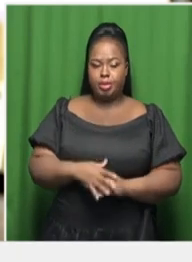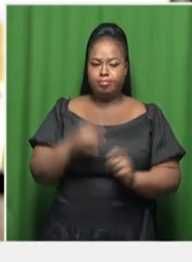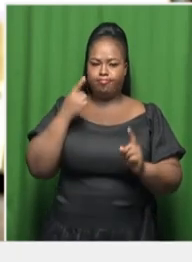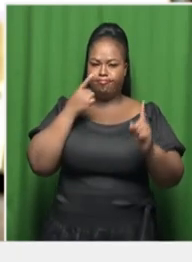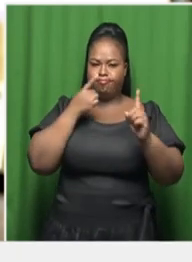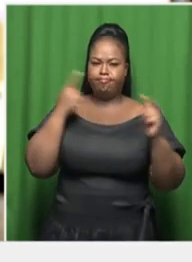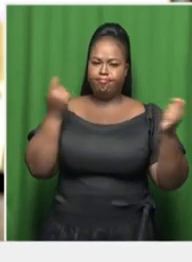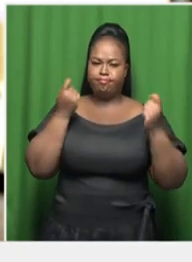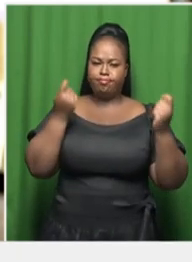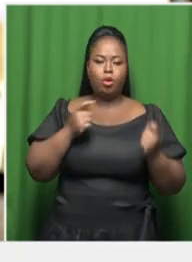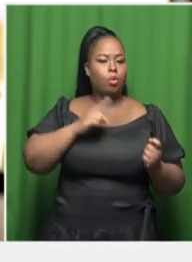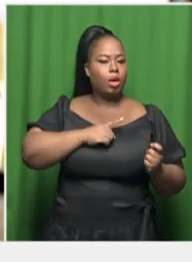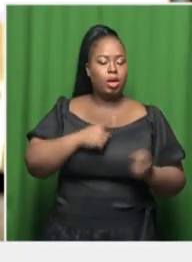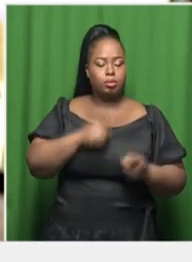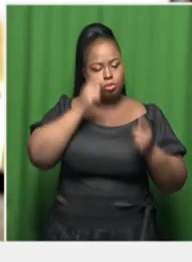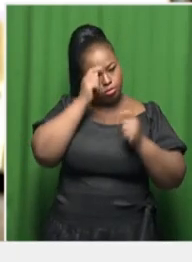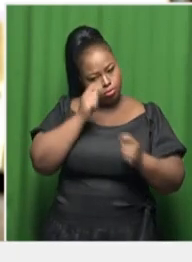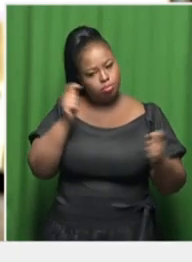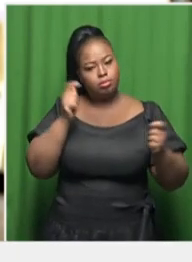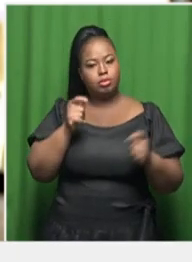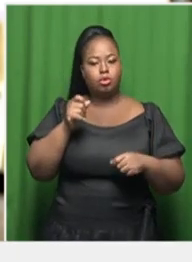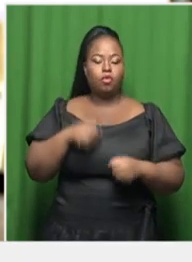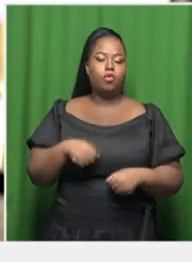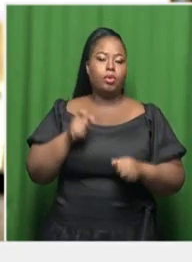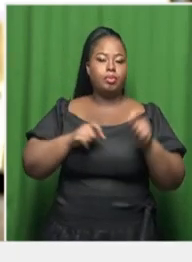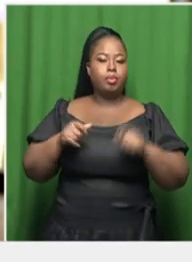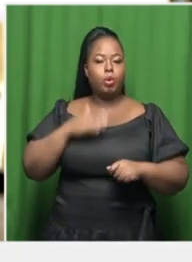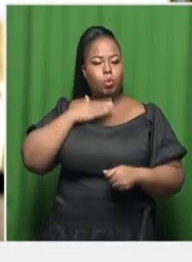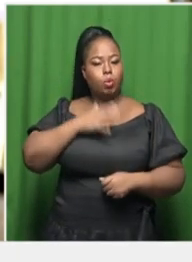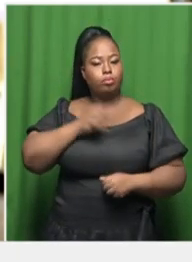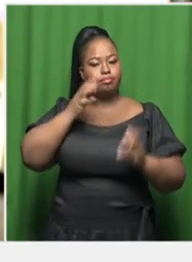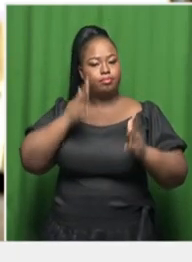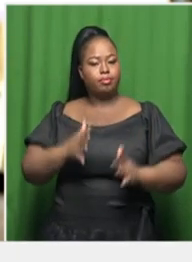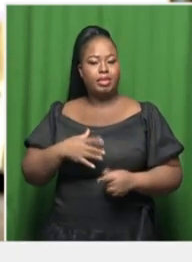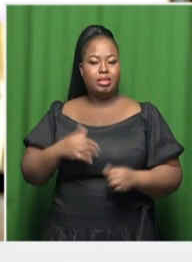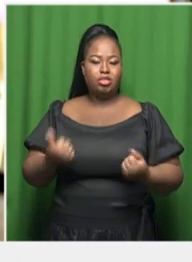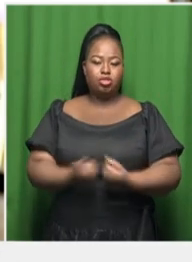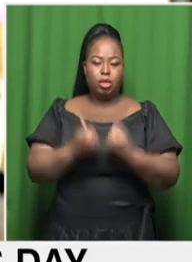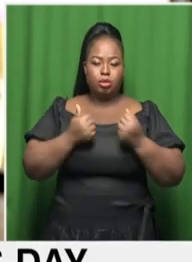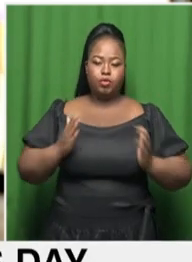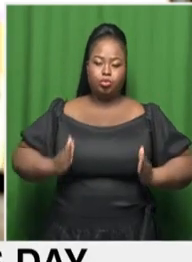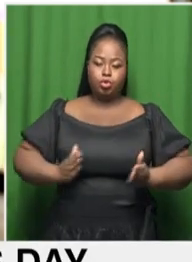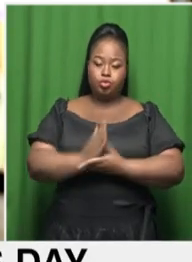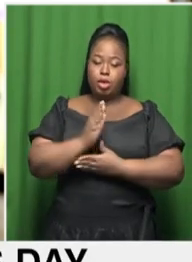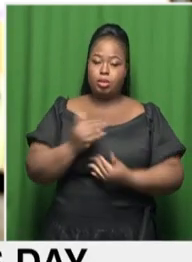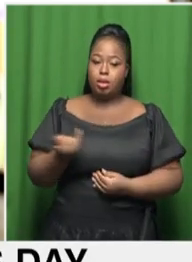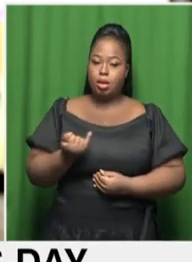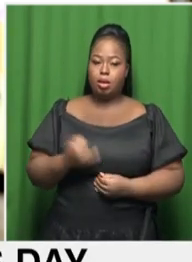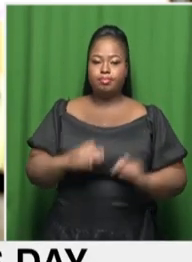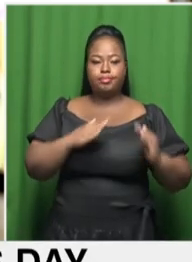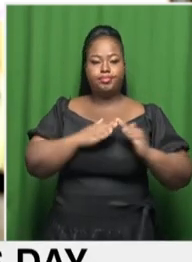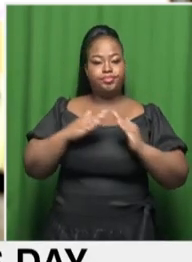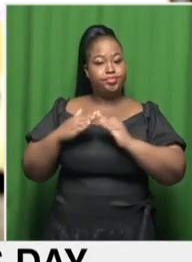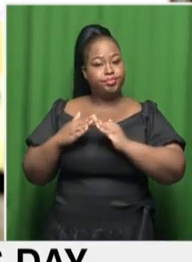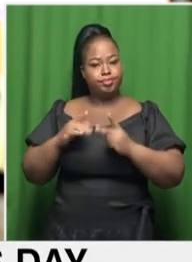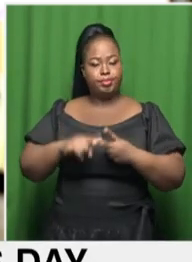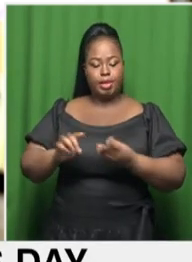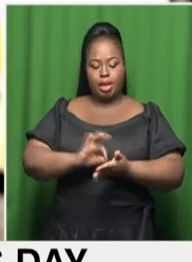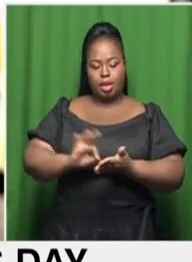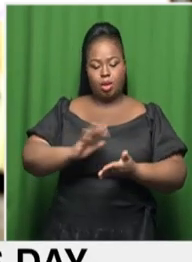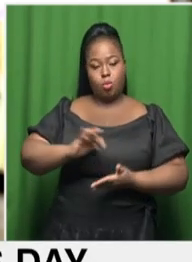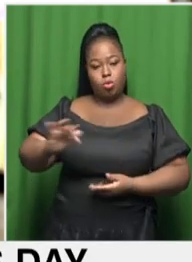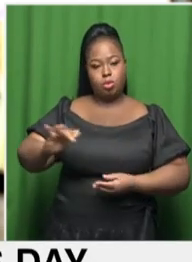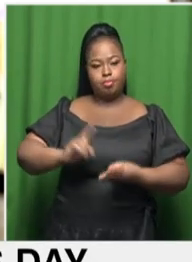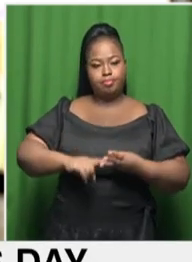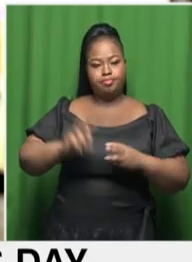commemoration is to not only honour those liberation heroes but to look at the current challenges to human rights such as the need for housing, clean water